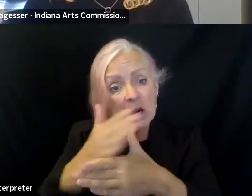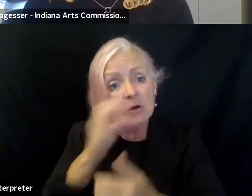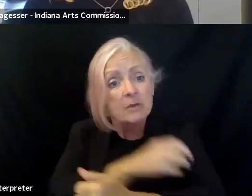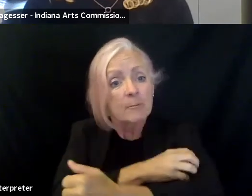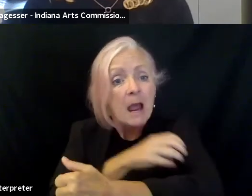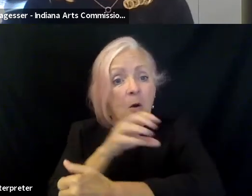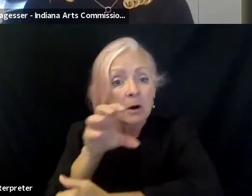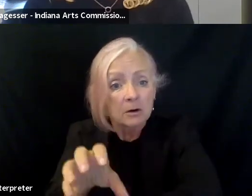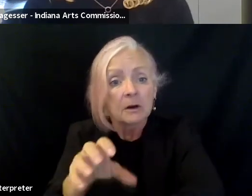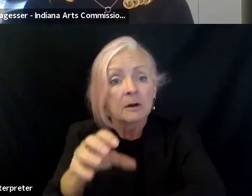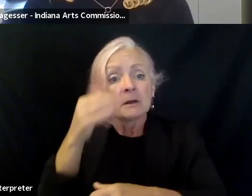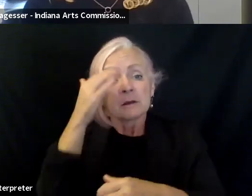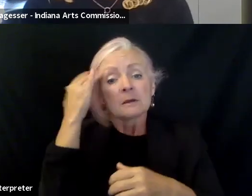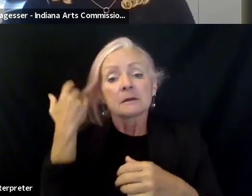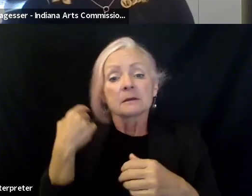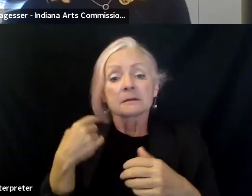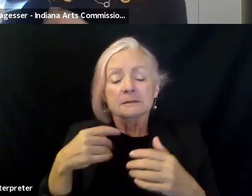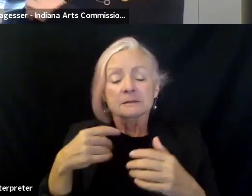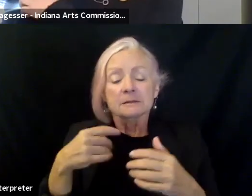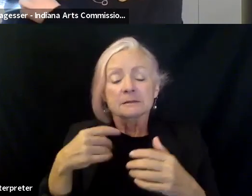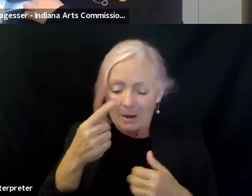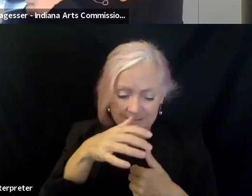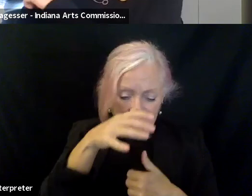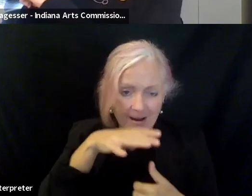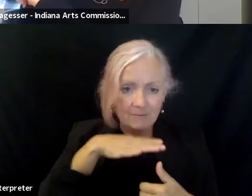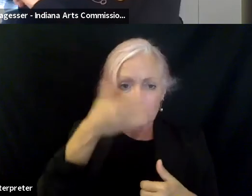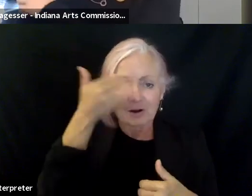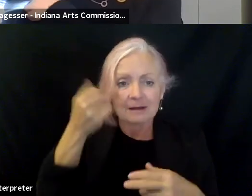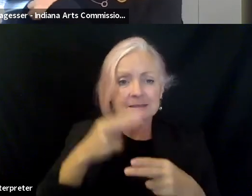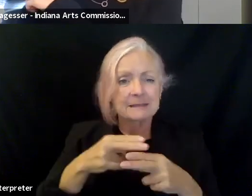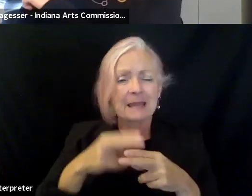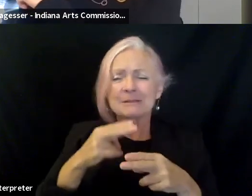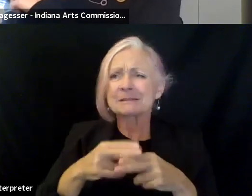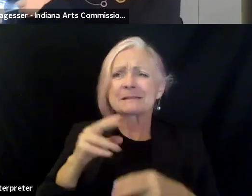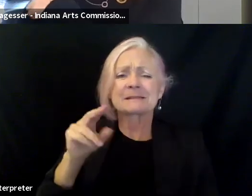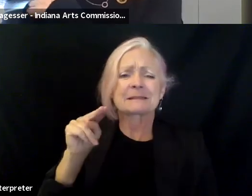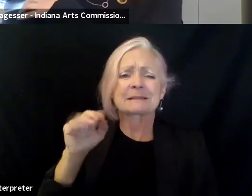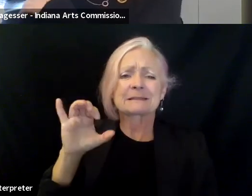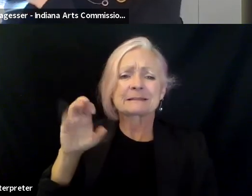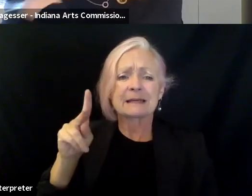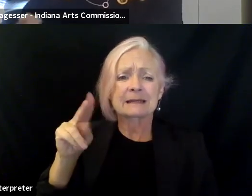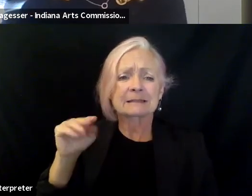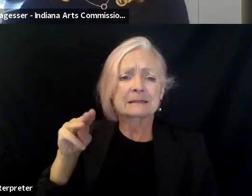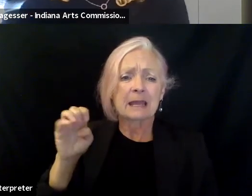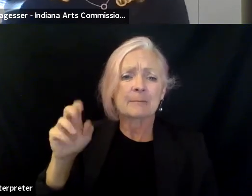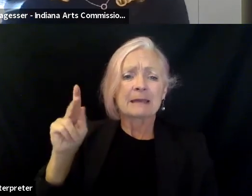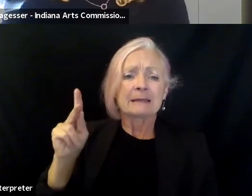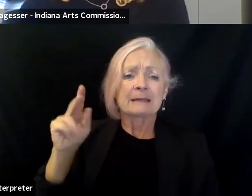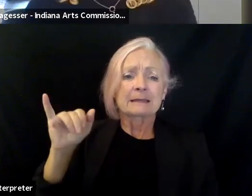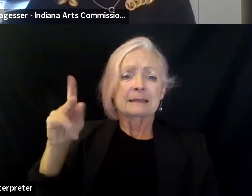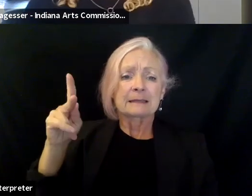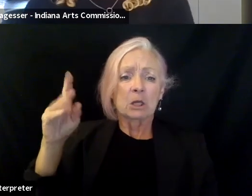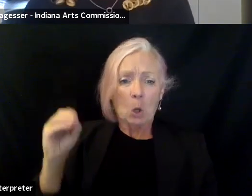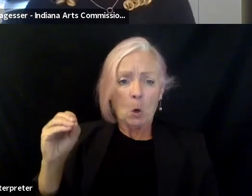the guy we couldn't remember the name of, besides his nickname, Kiko, who was a Peruvian who built the ofrenda,